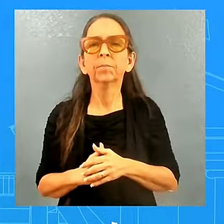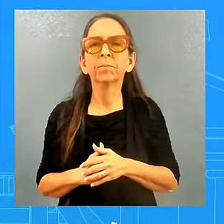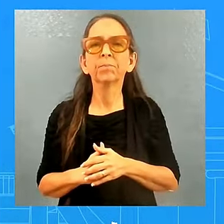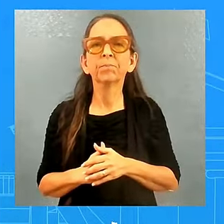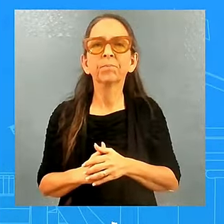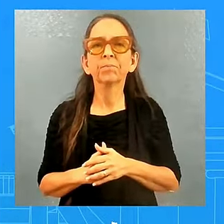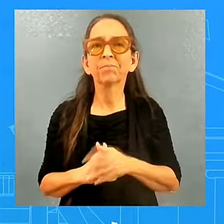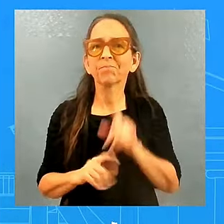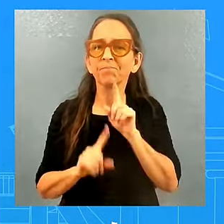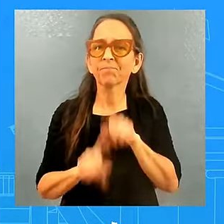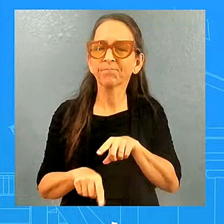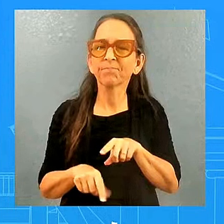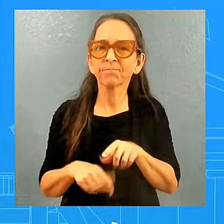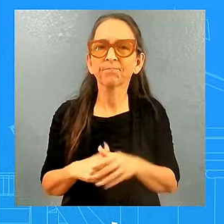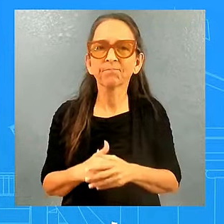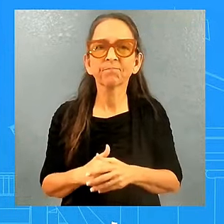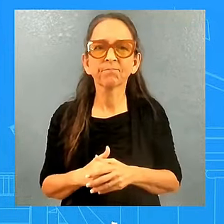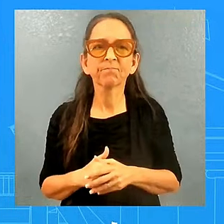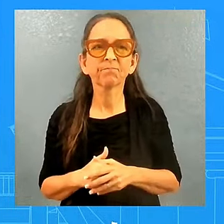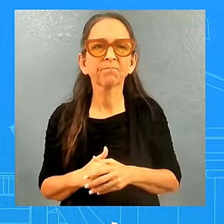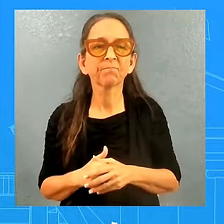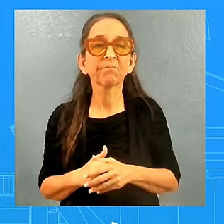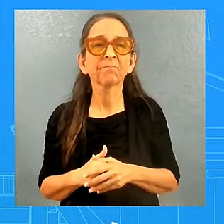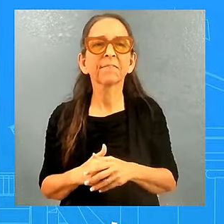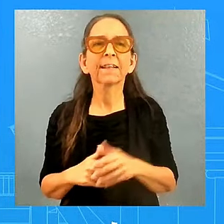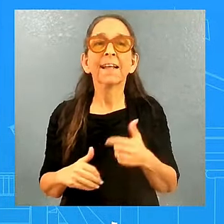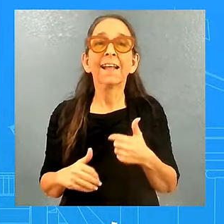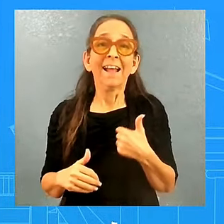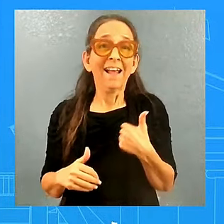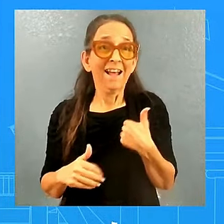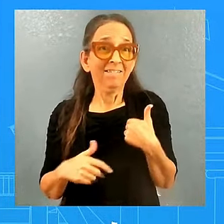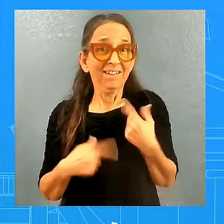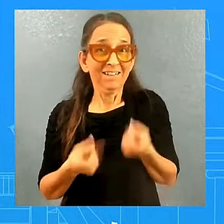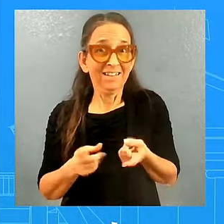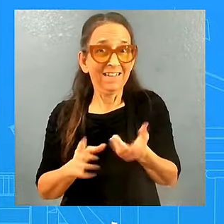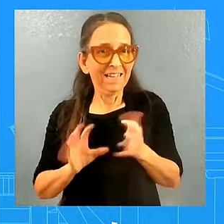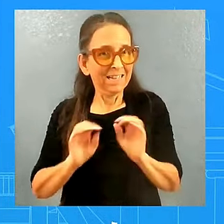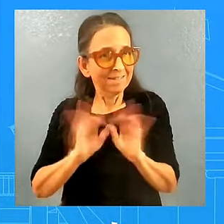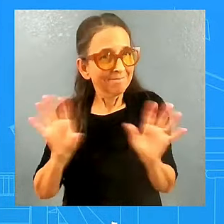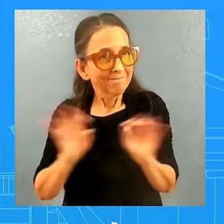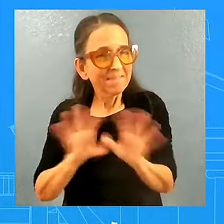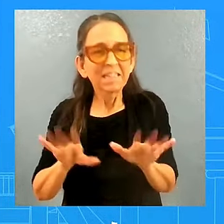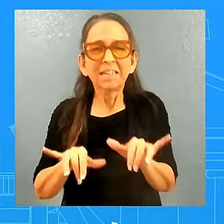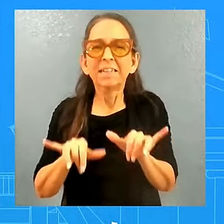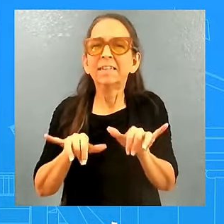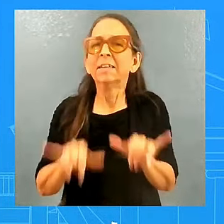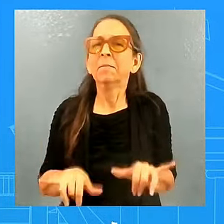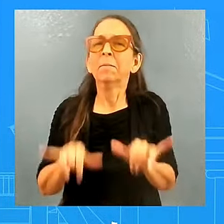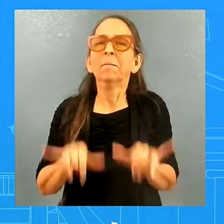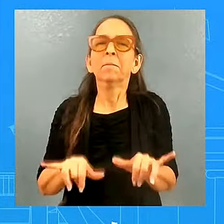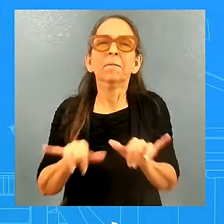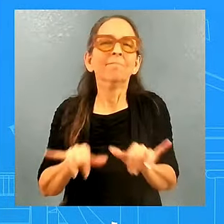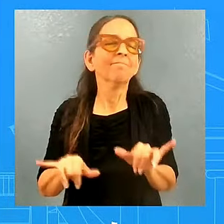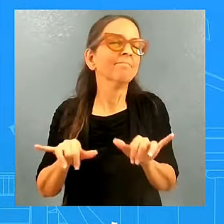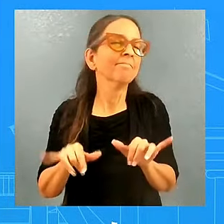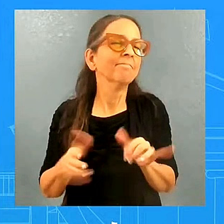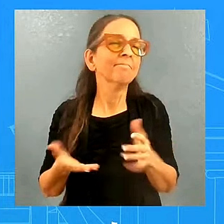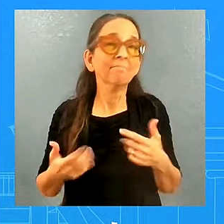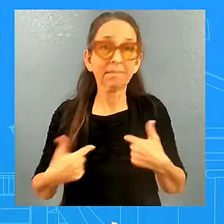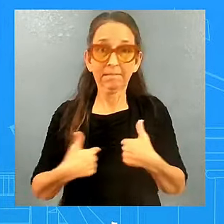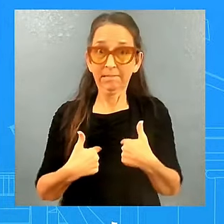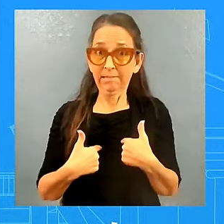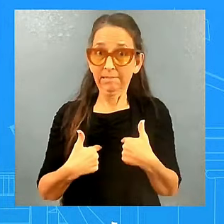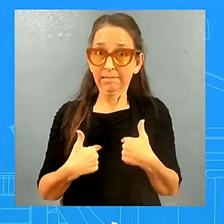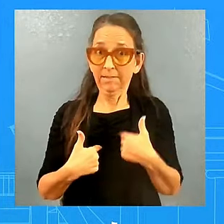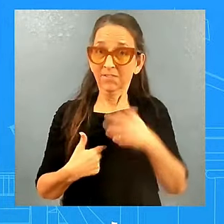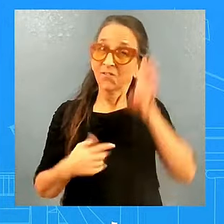Look, I've been pretty consistent the past couple of questions. I don't want to speculate what the administration is going to do or not